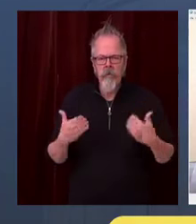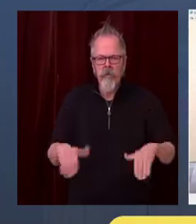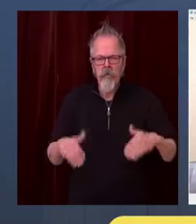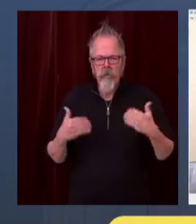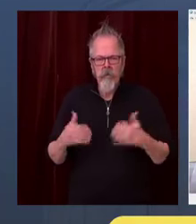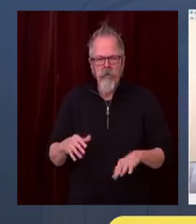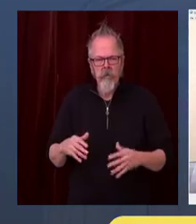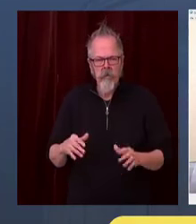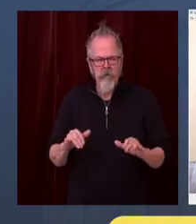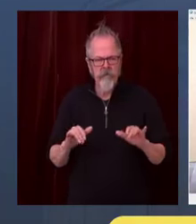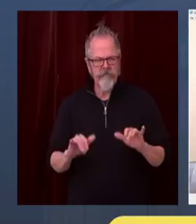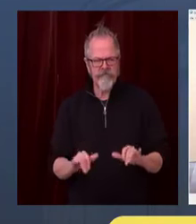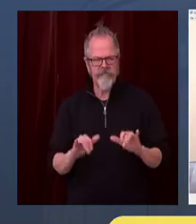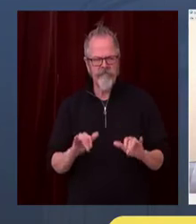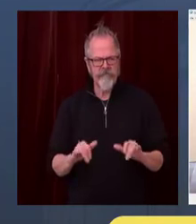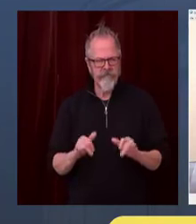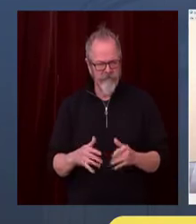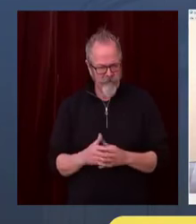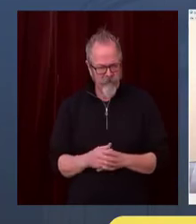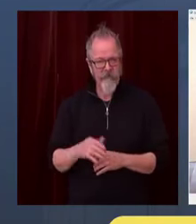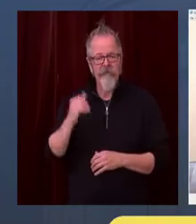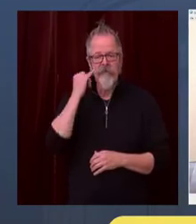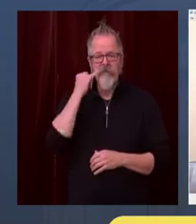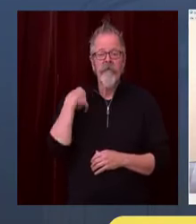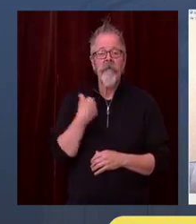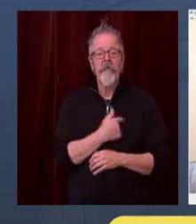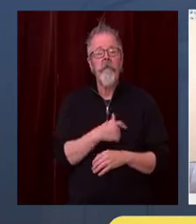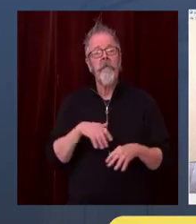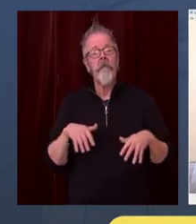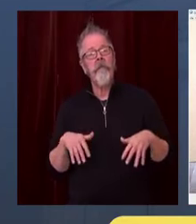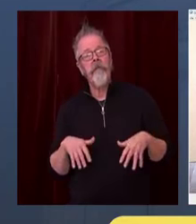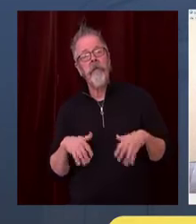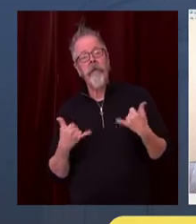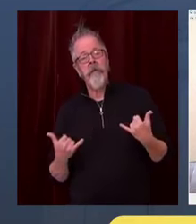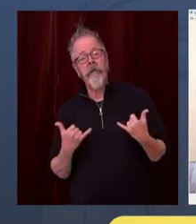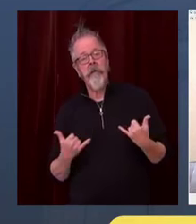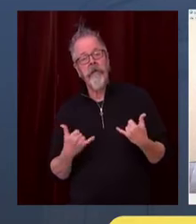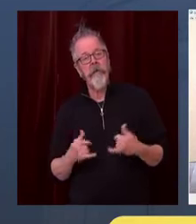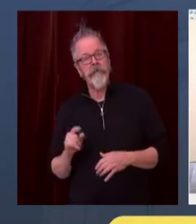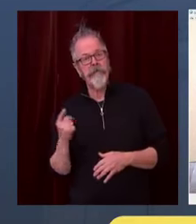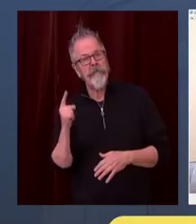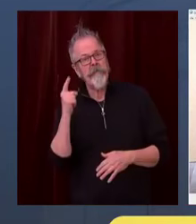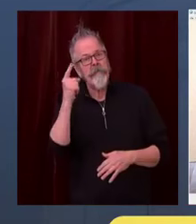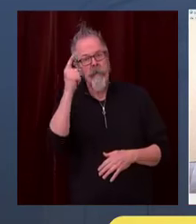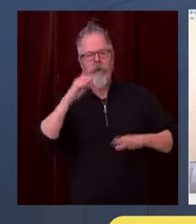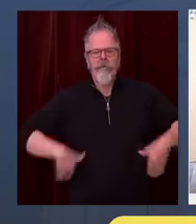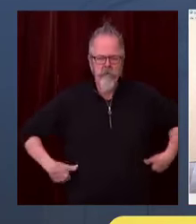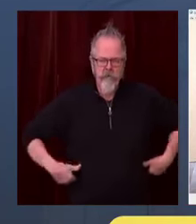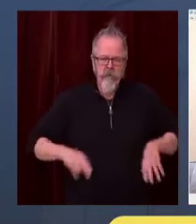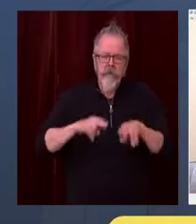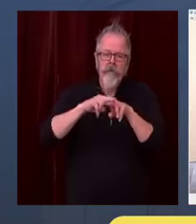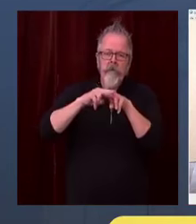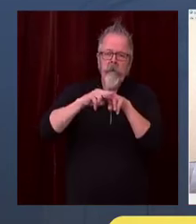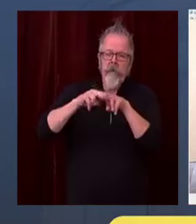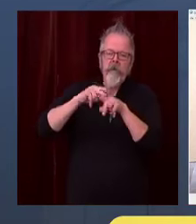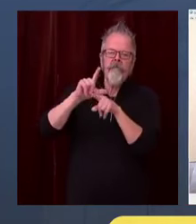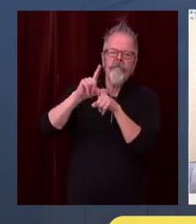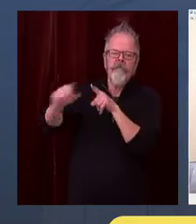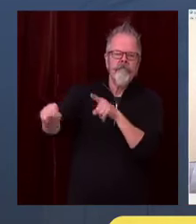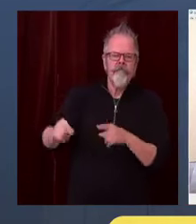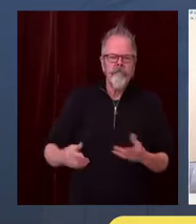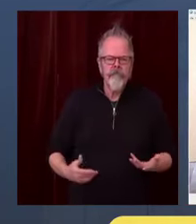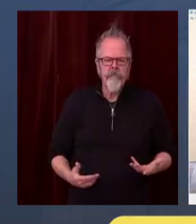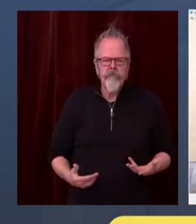care for both COVID patients and offer some medical services and non-urgent surgeries as well.